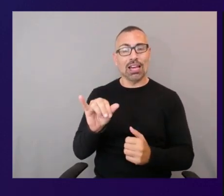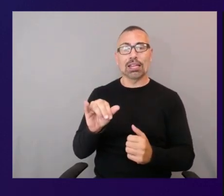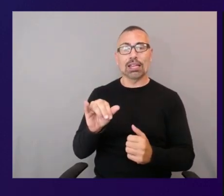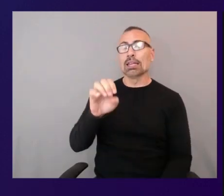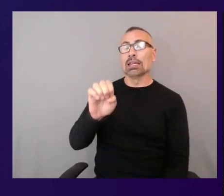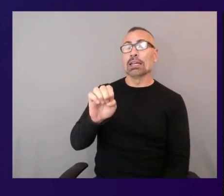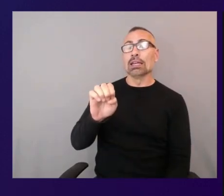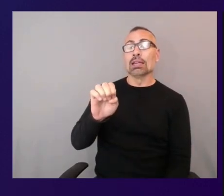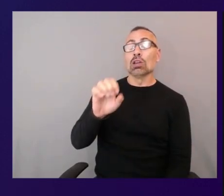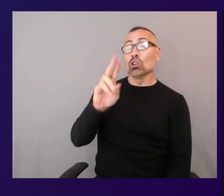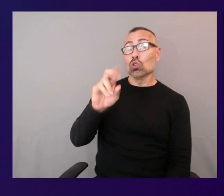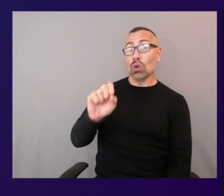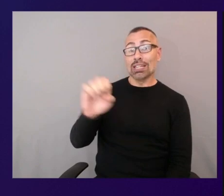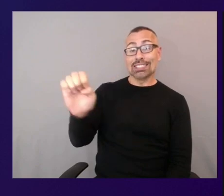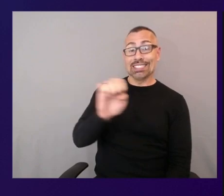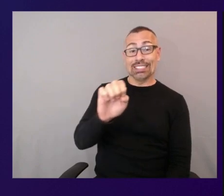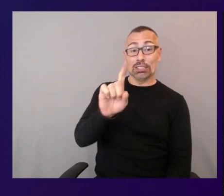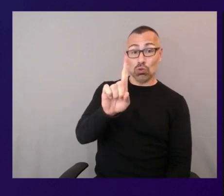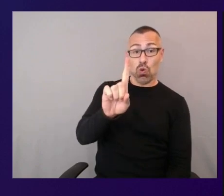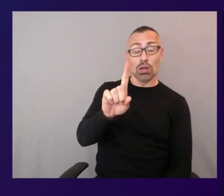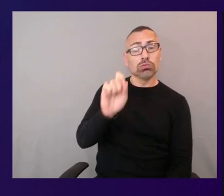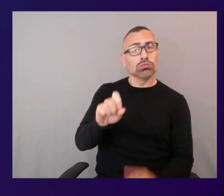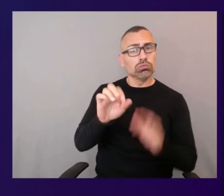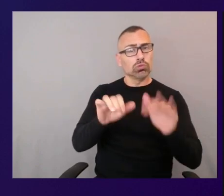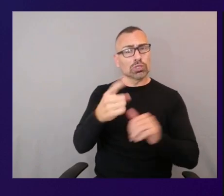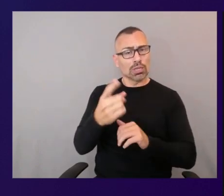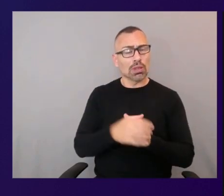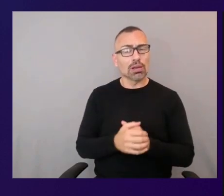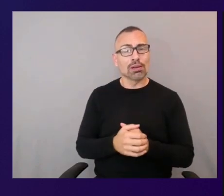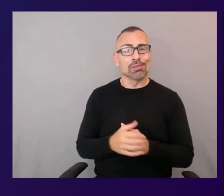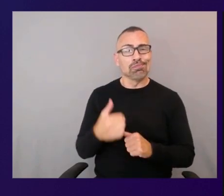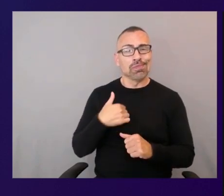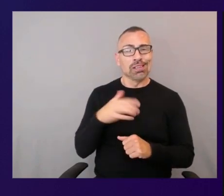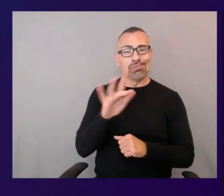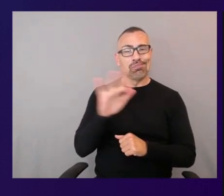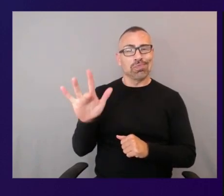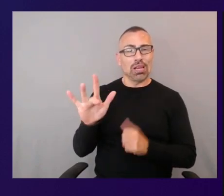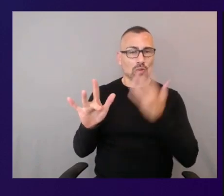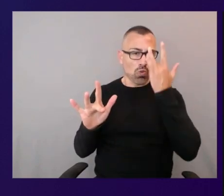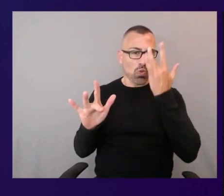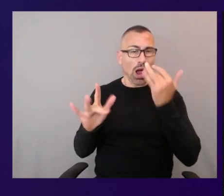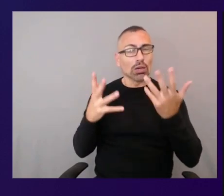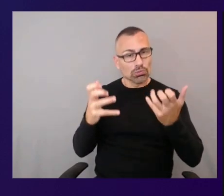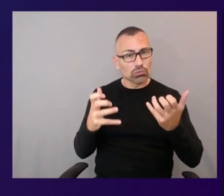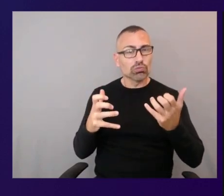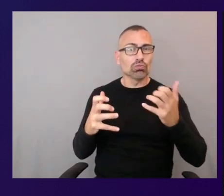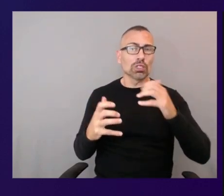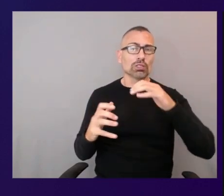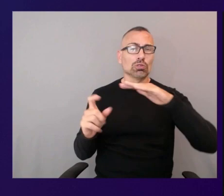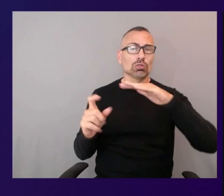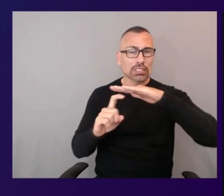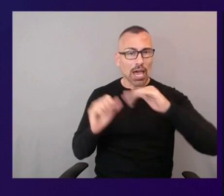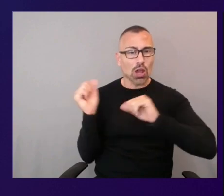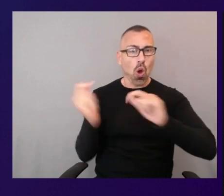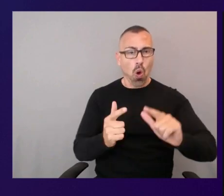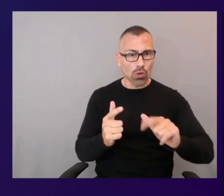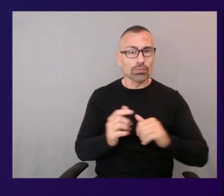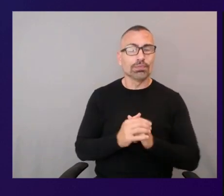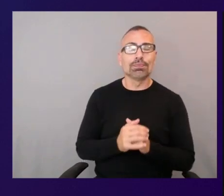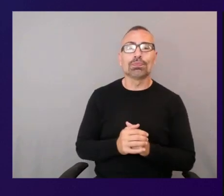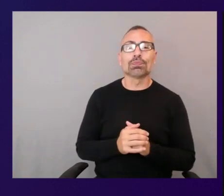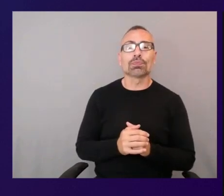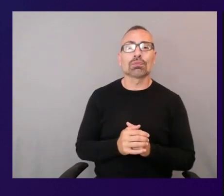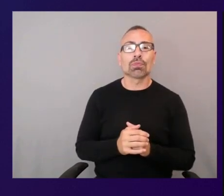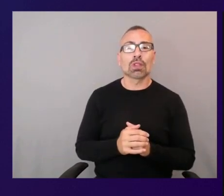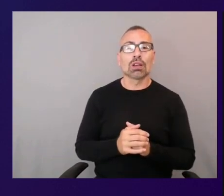in our case i'm going to leave this blank because i want it to scan all regions our latest feature for the service is